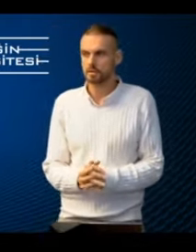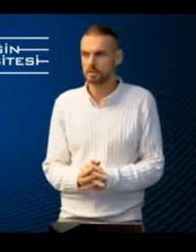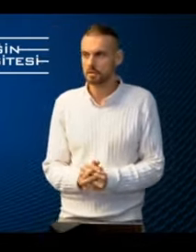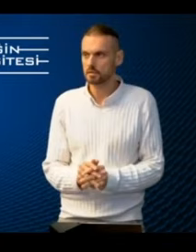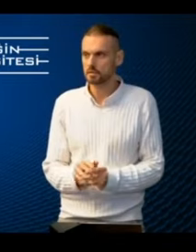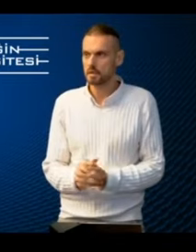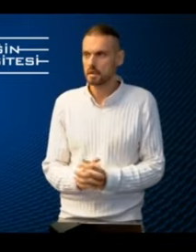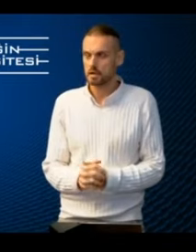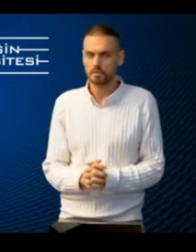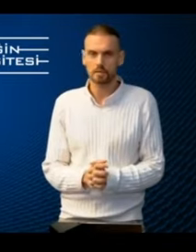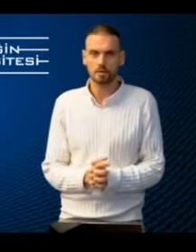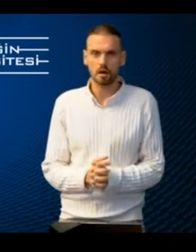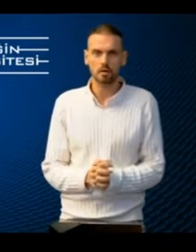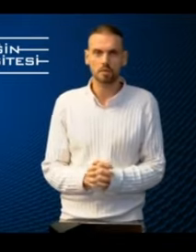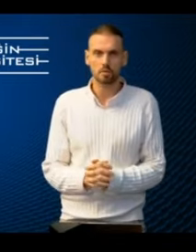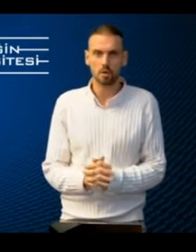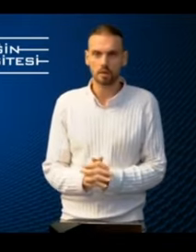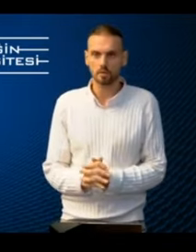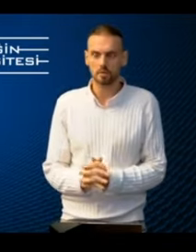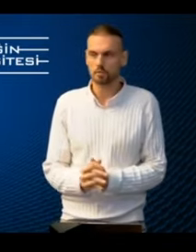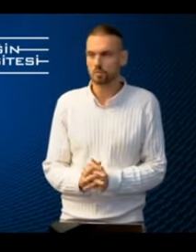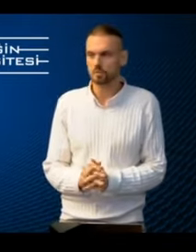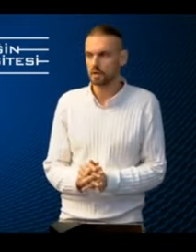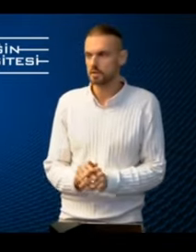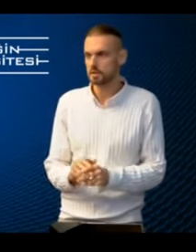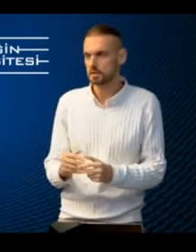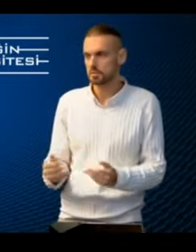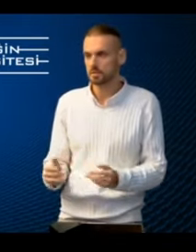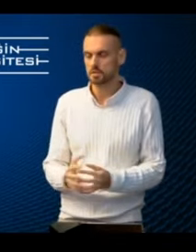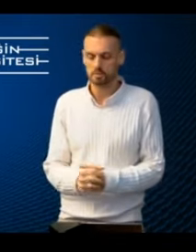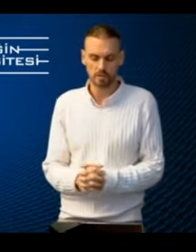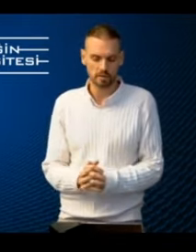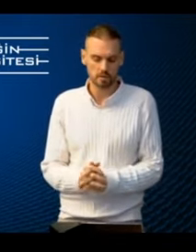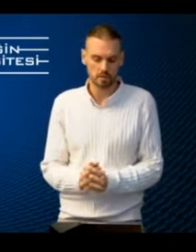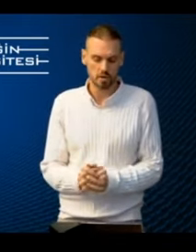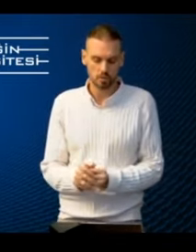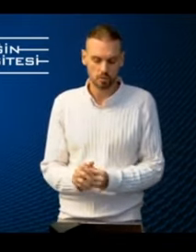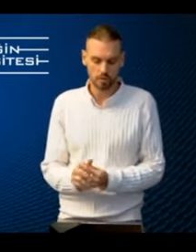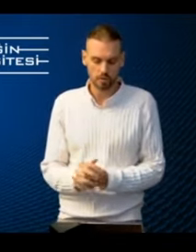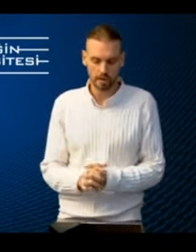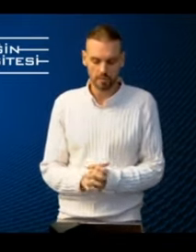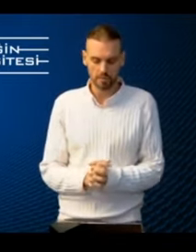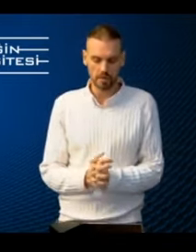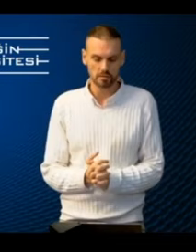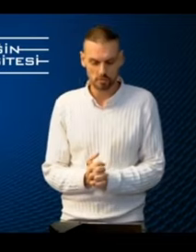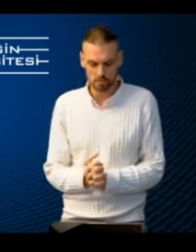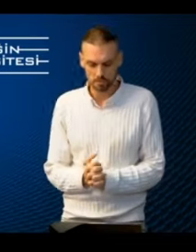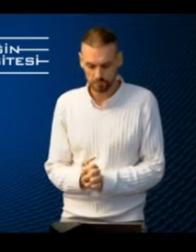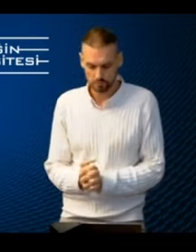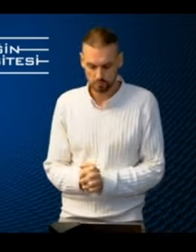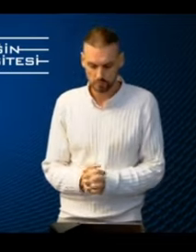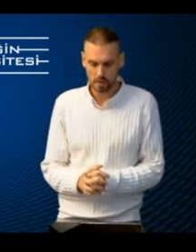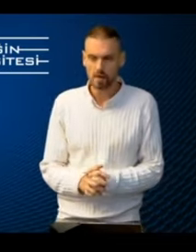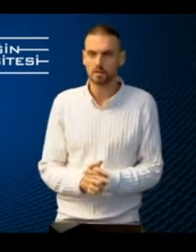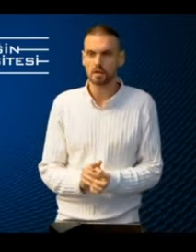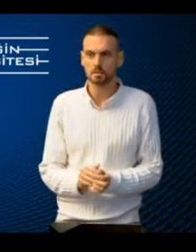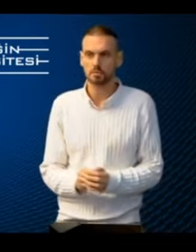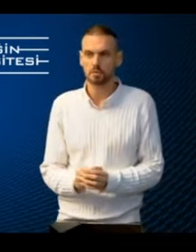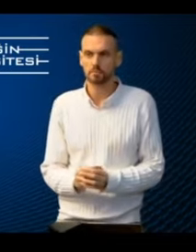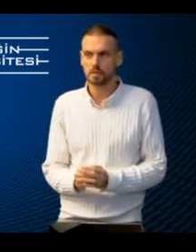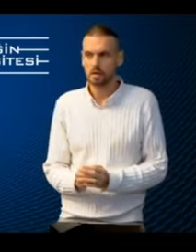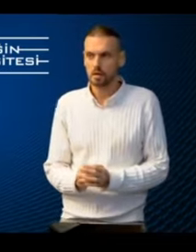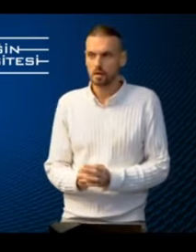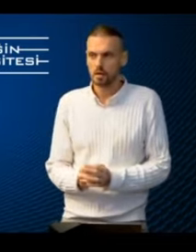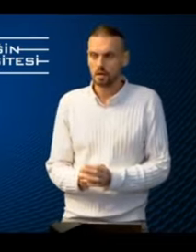have practical skills that are required in order to provide seamless experience for every passenger, every